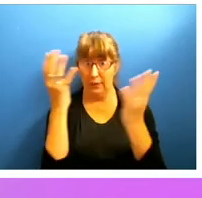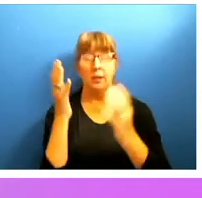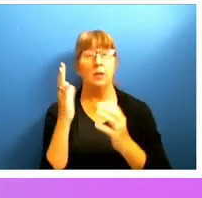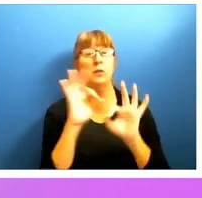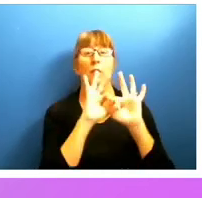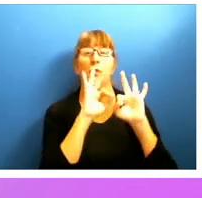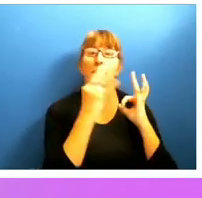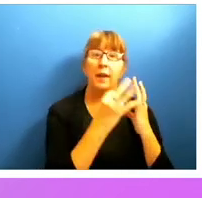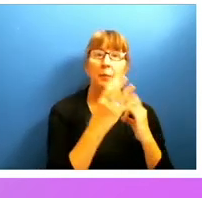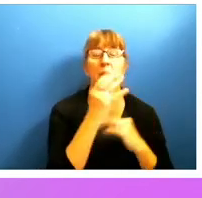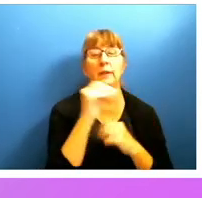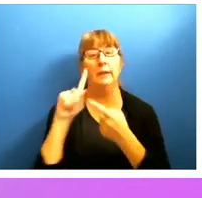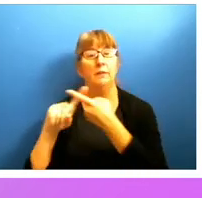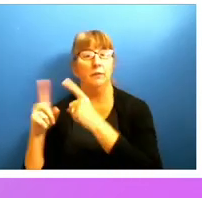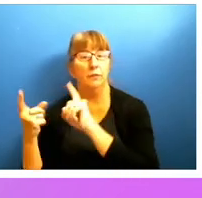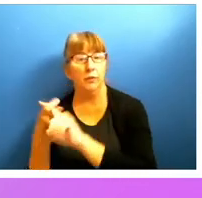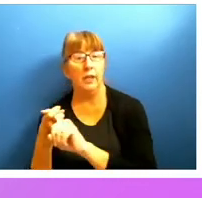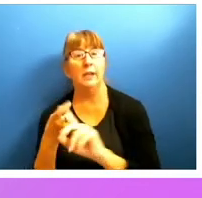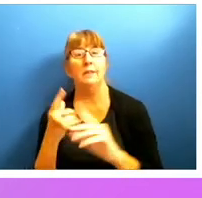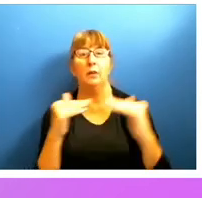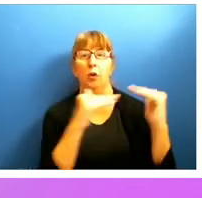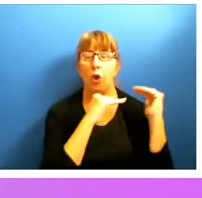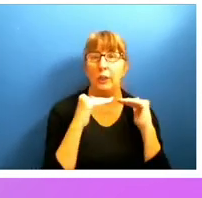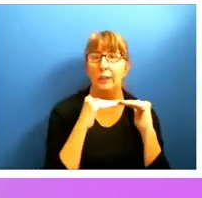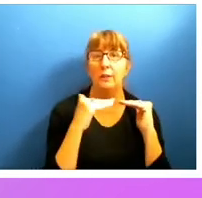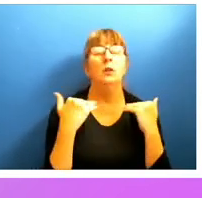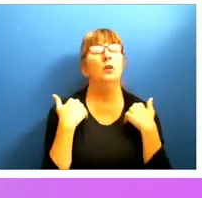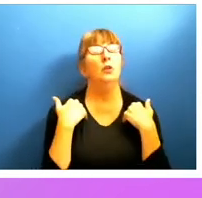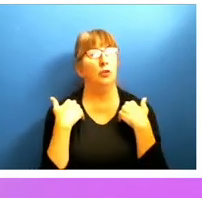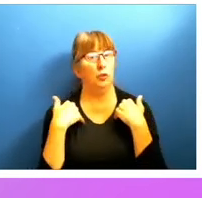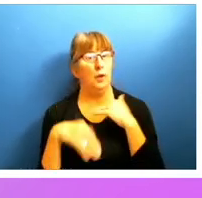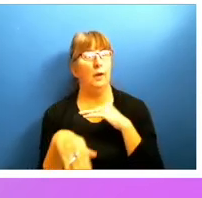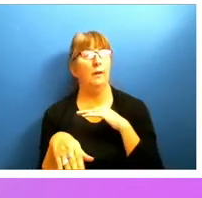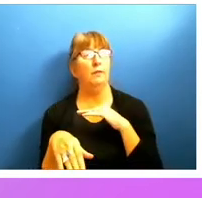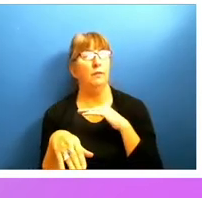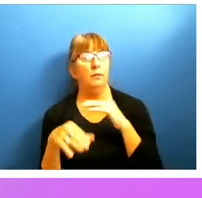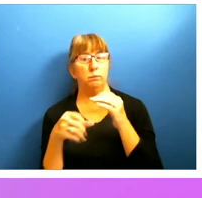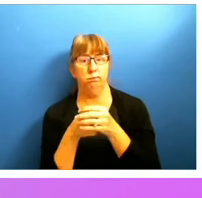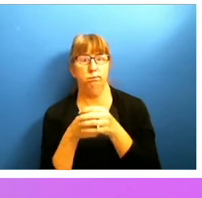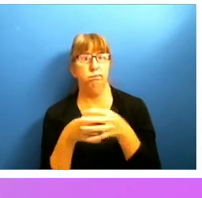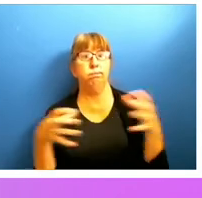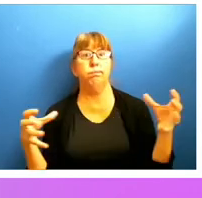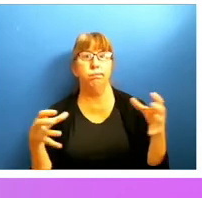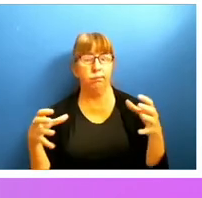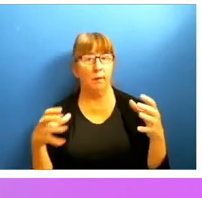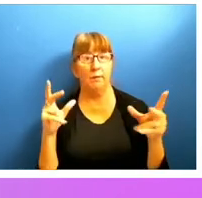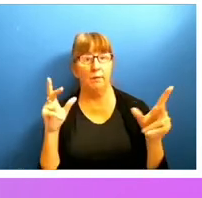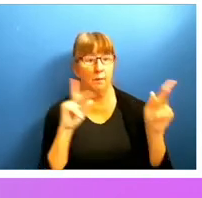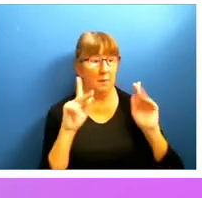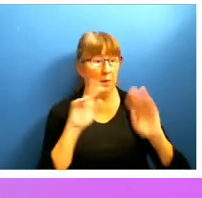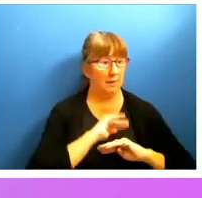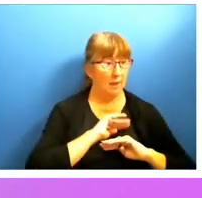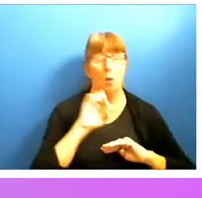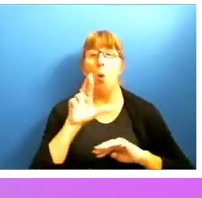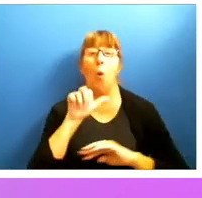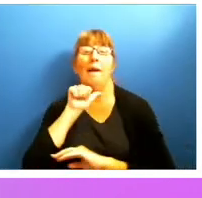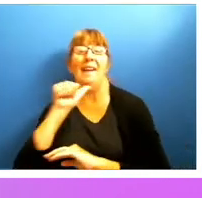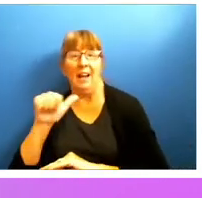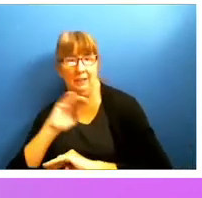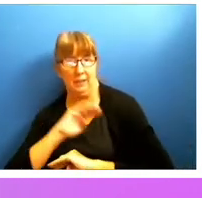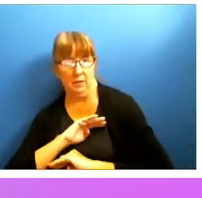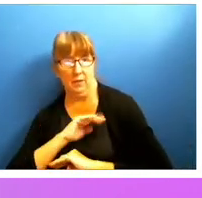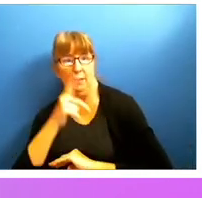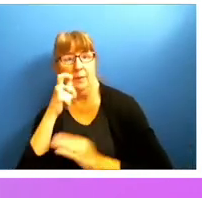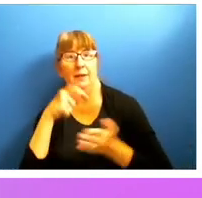family and friends and colleagues. And so you've got kind of a groundswell of either satisfaction or dissatisfaction based on that as well.